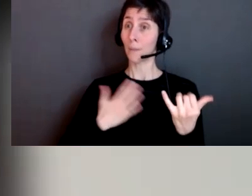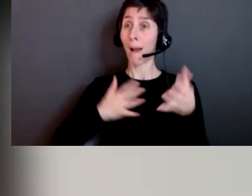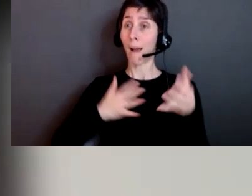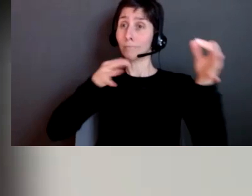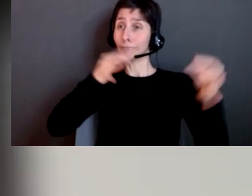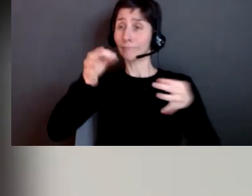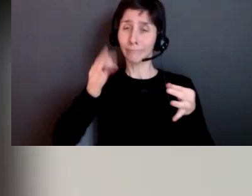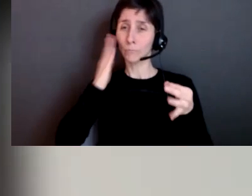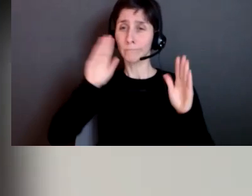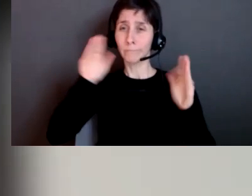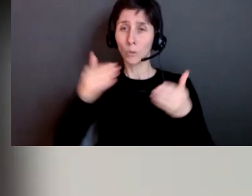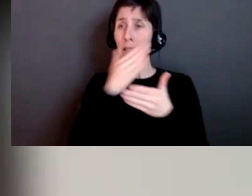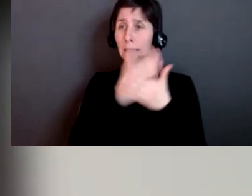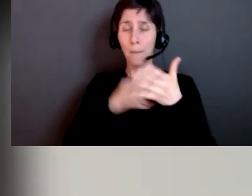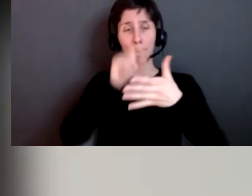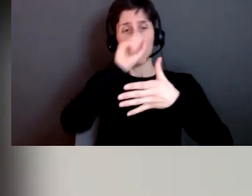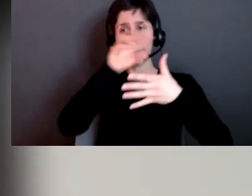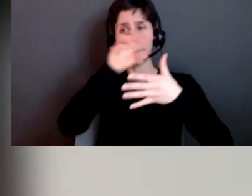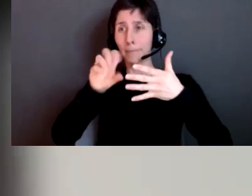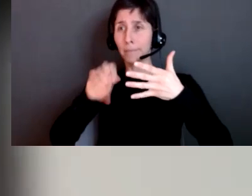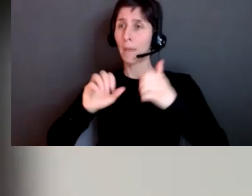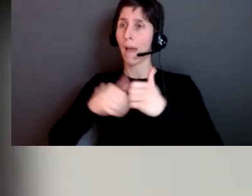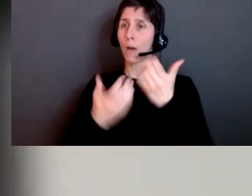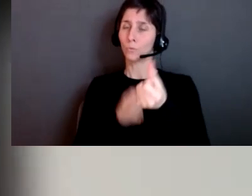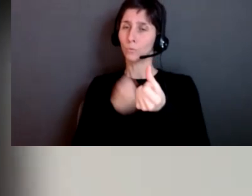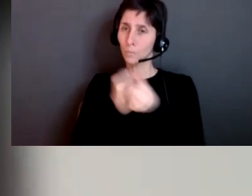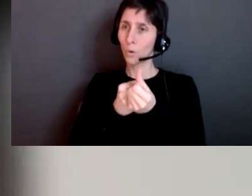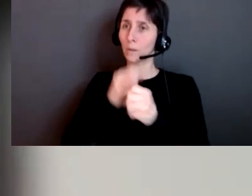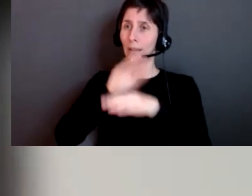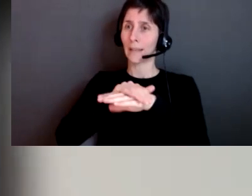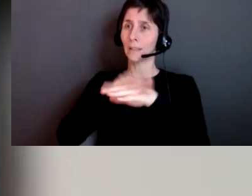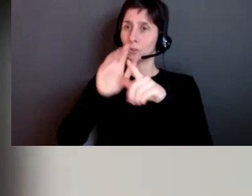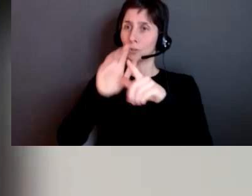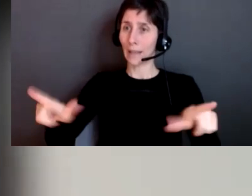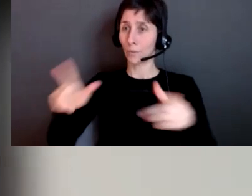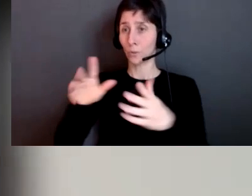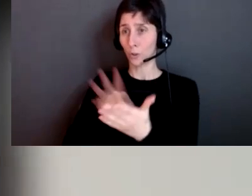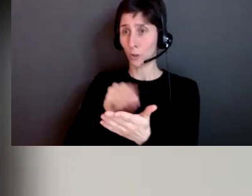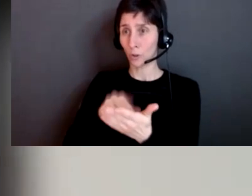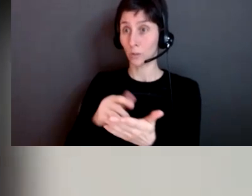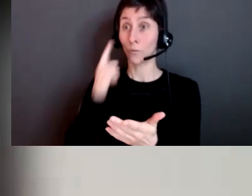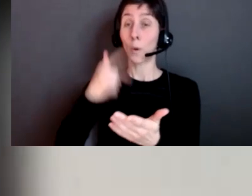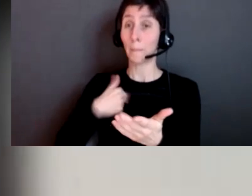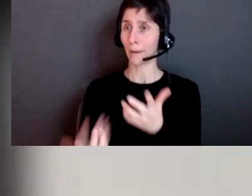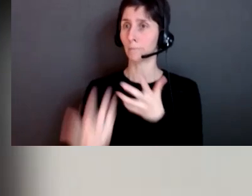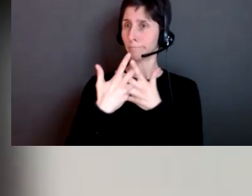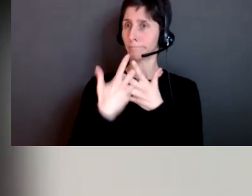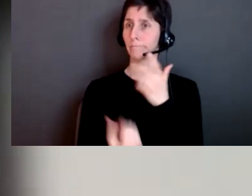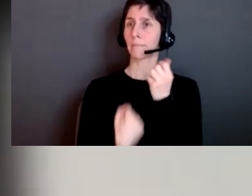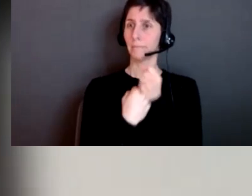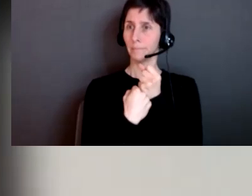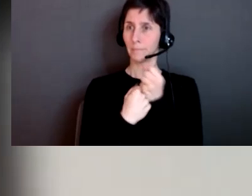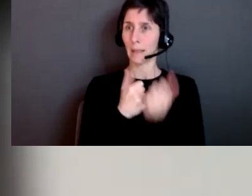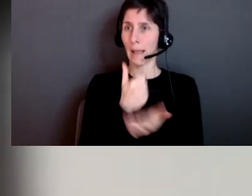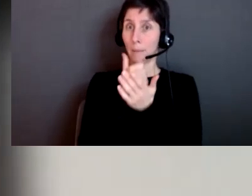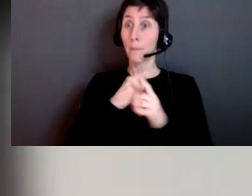key ideas about supporting english language learners that have made sense to me so far but it's not